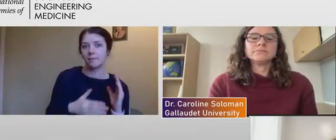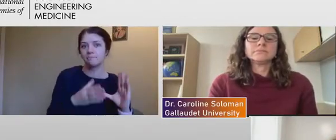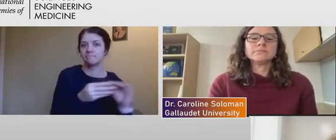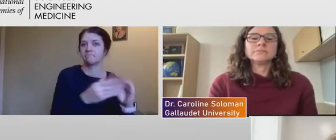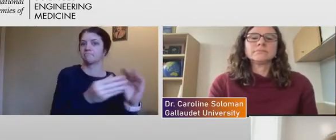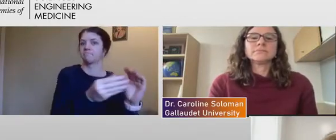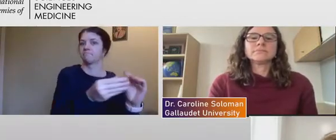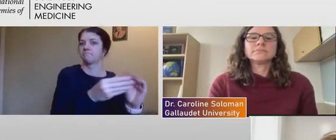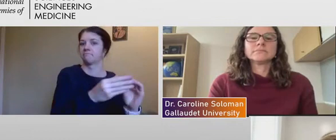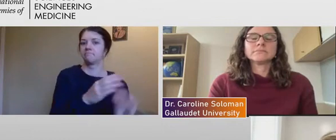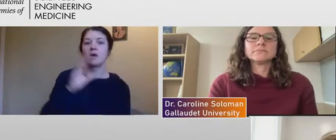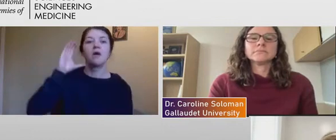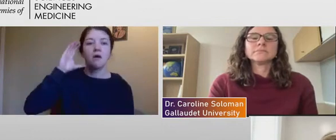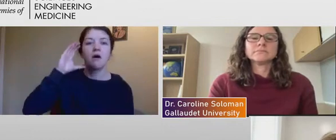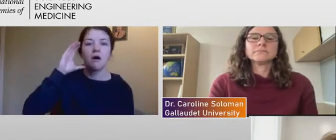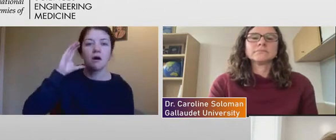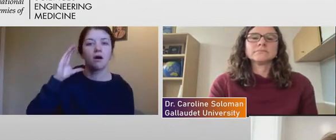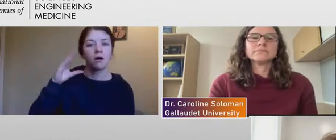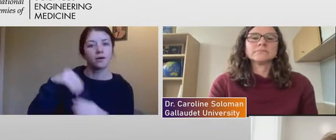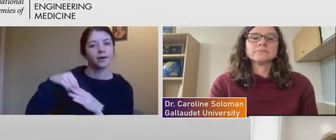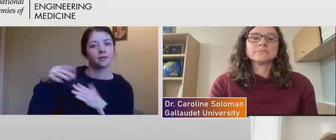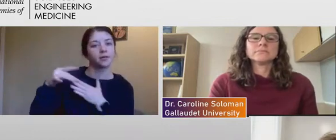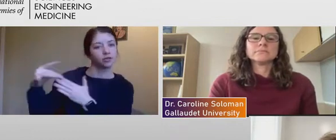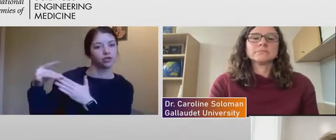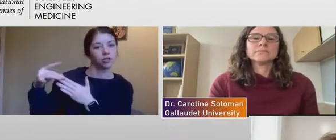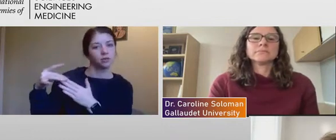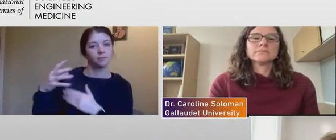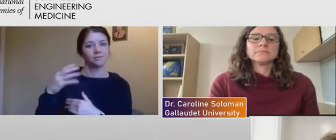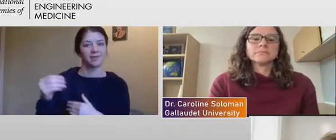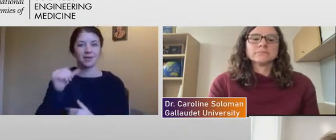we have. So I'd like to see what you would think about.